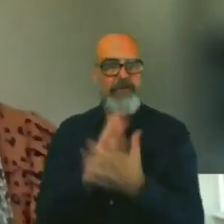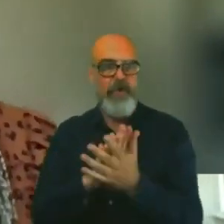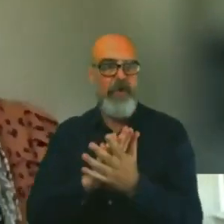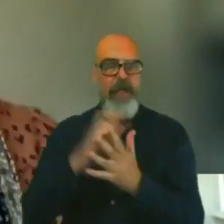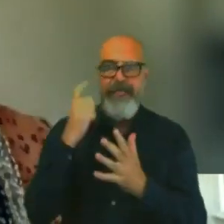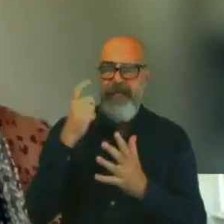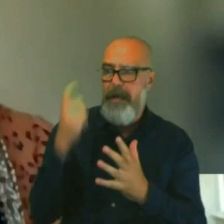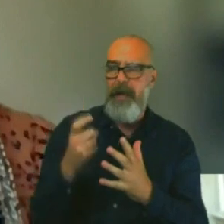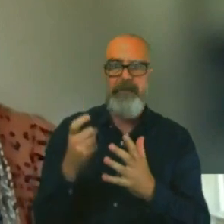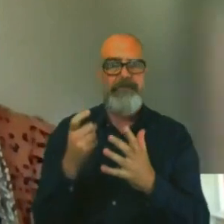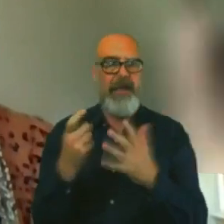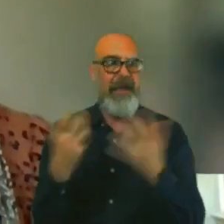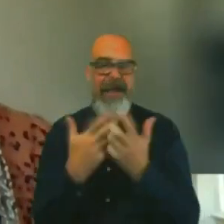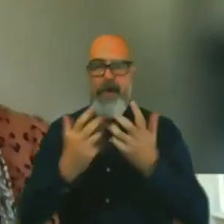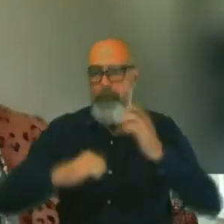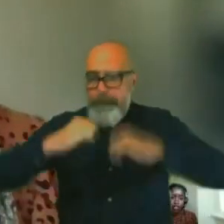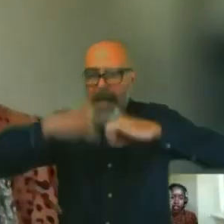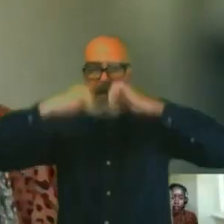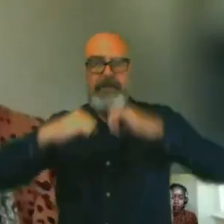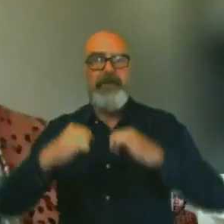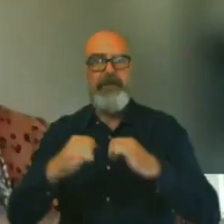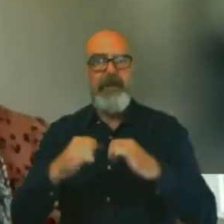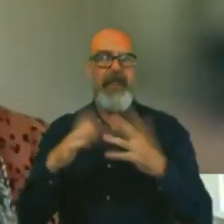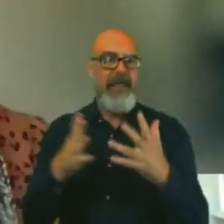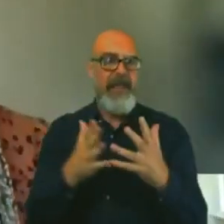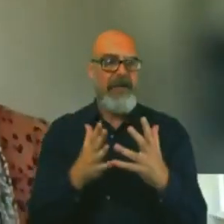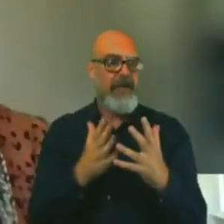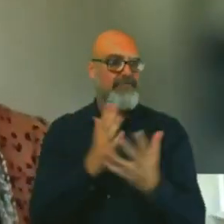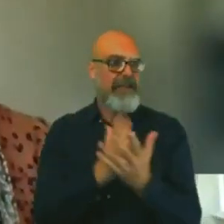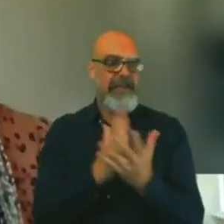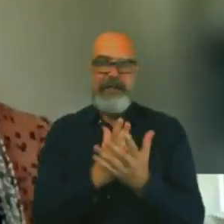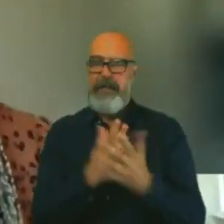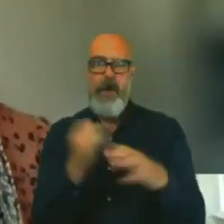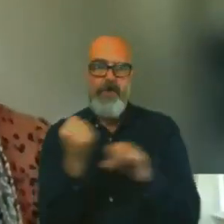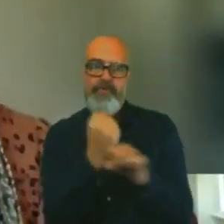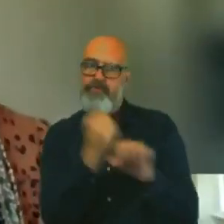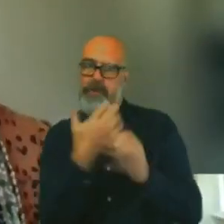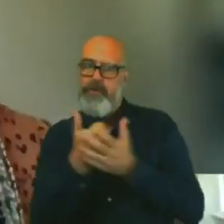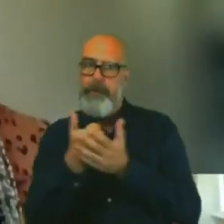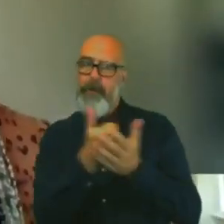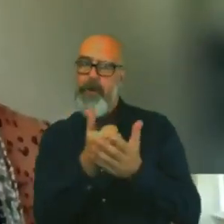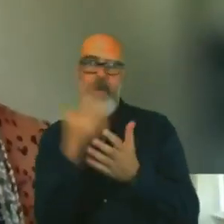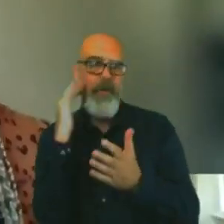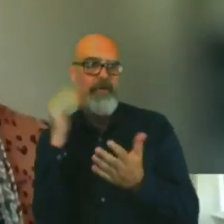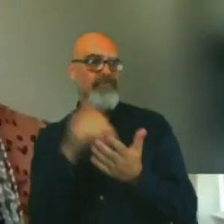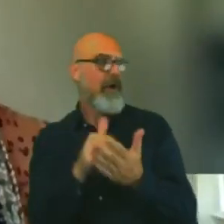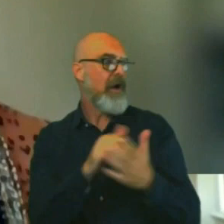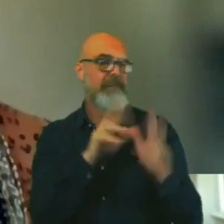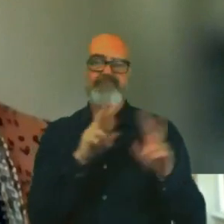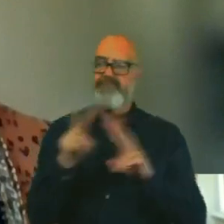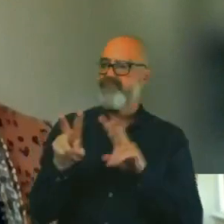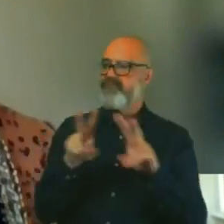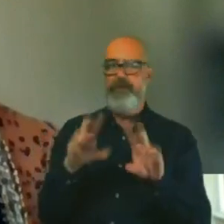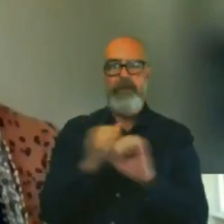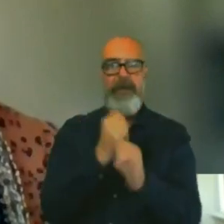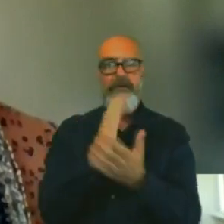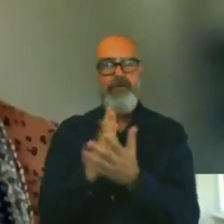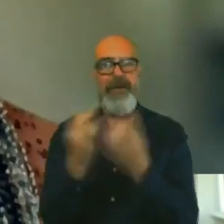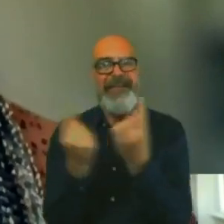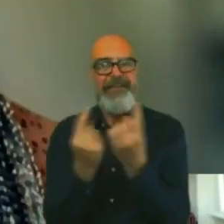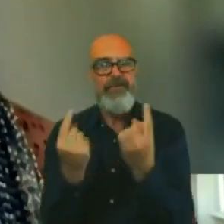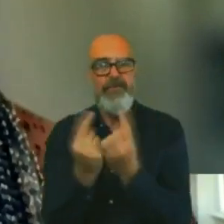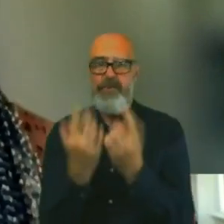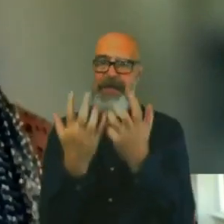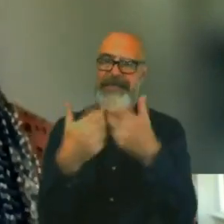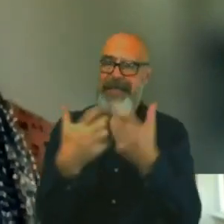the thing, and then throughout to kind of construction support. So, once we actually get on site, making sure that any issues technically, I'm able